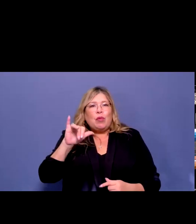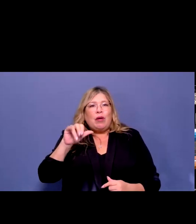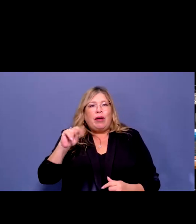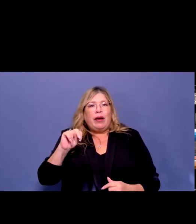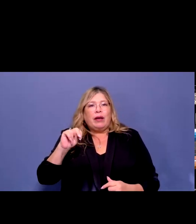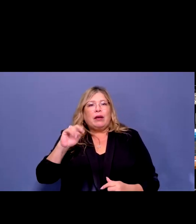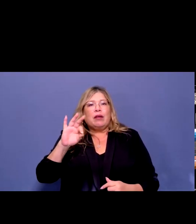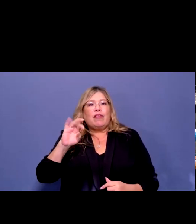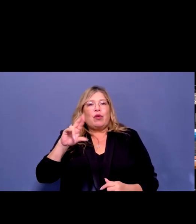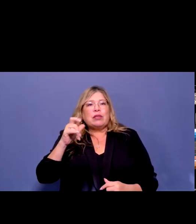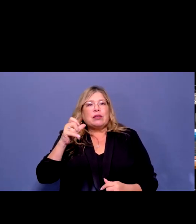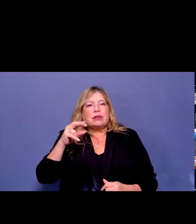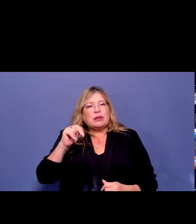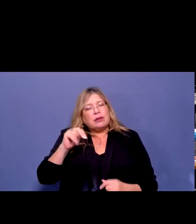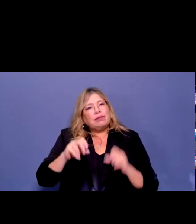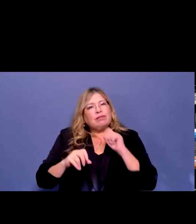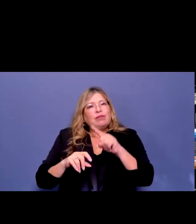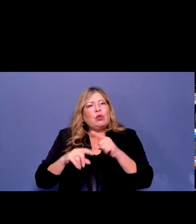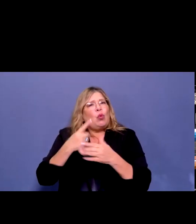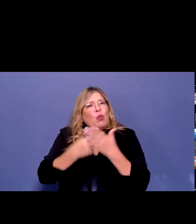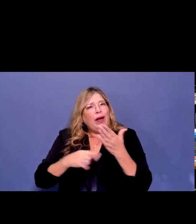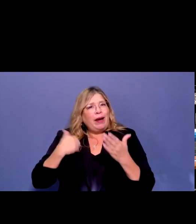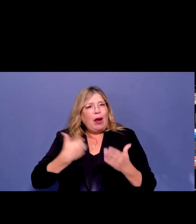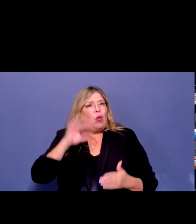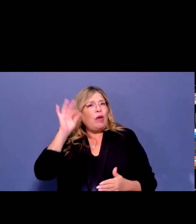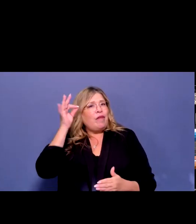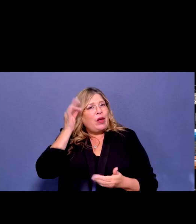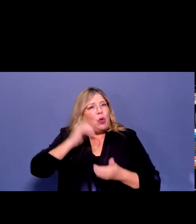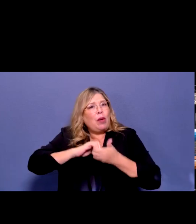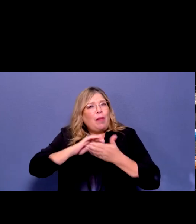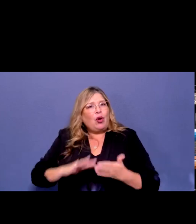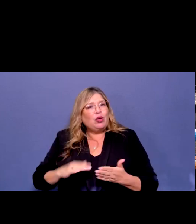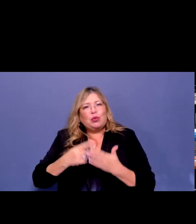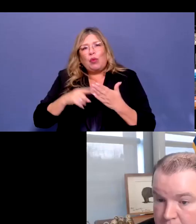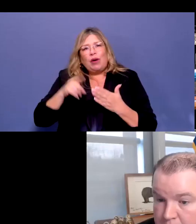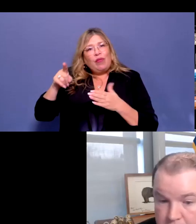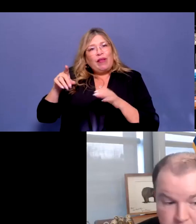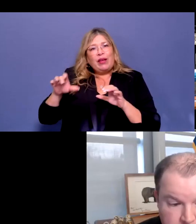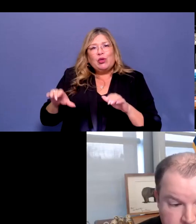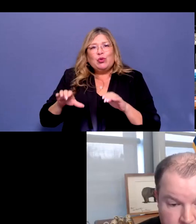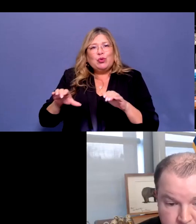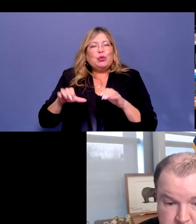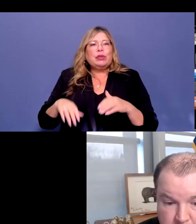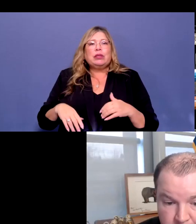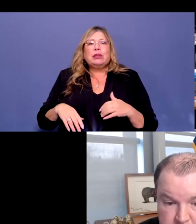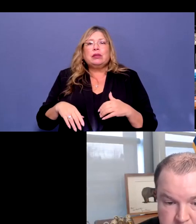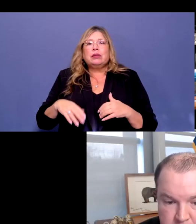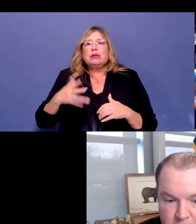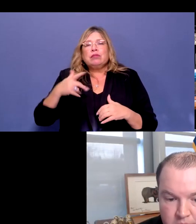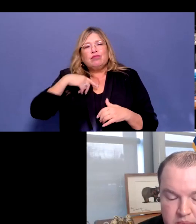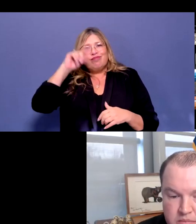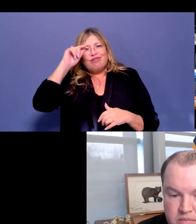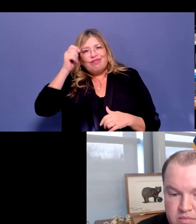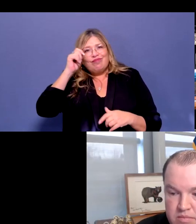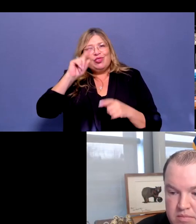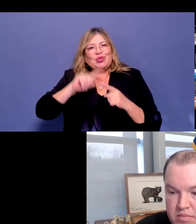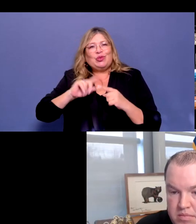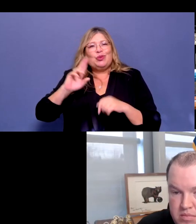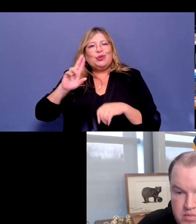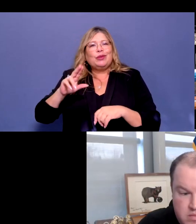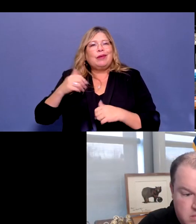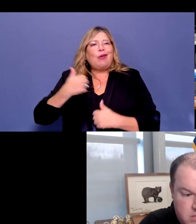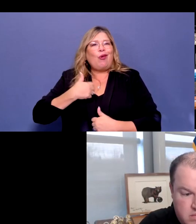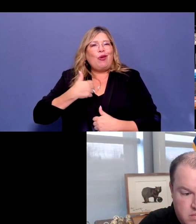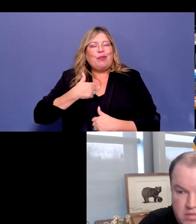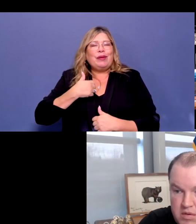talking about what some of our federal partners are doing and, you know, a mention or a nod to the Army Corps of Engineers, if you don't